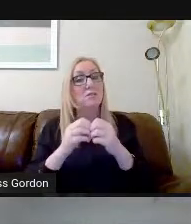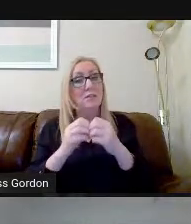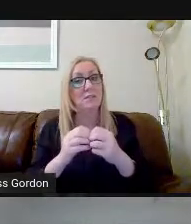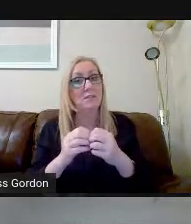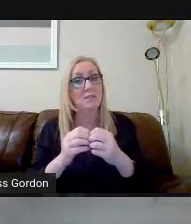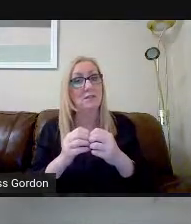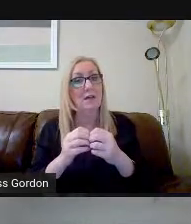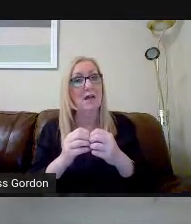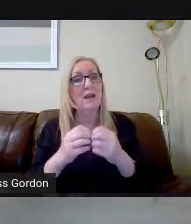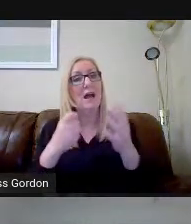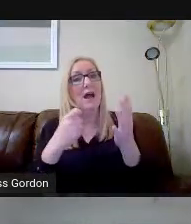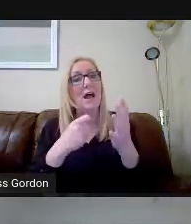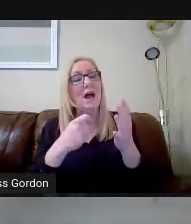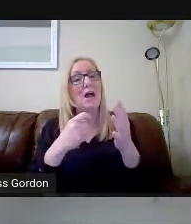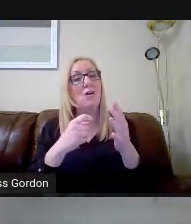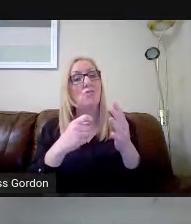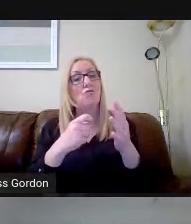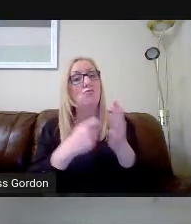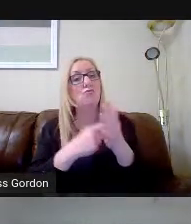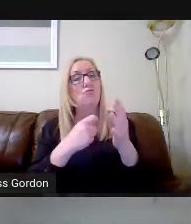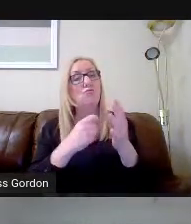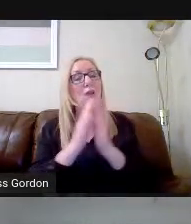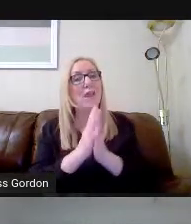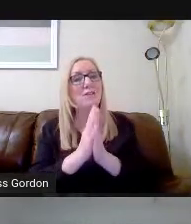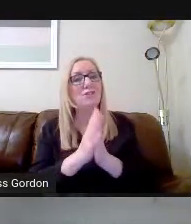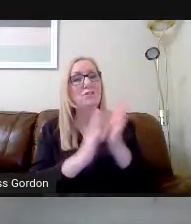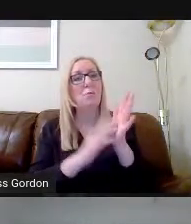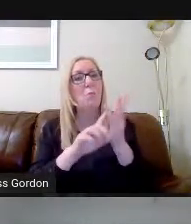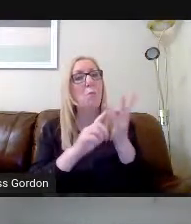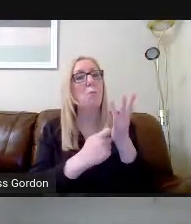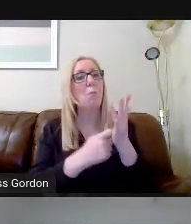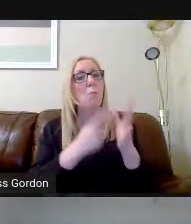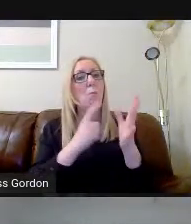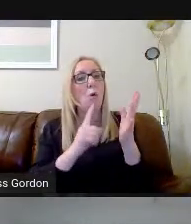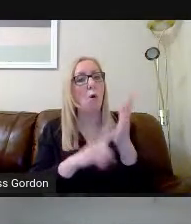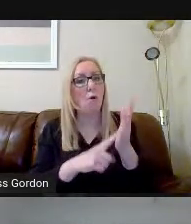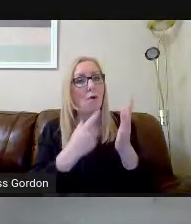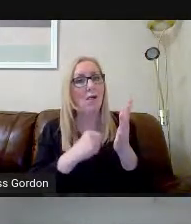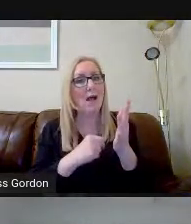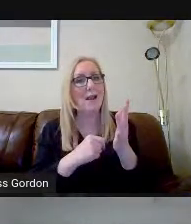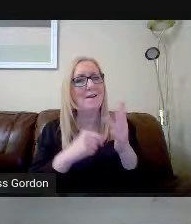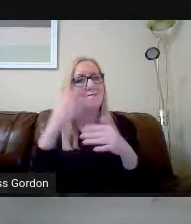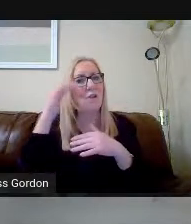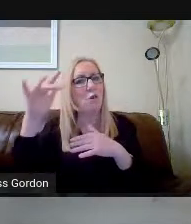philosophical studies, which can be chosen to be studied in third year as a discrete subject.